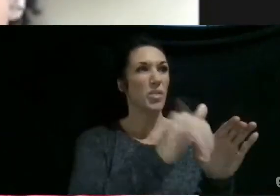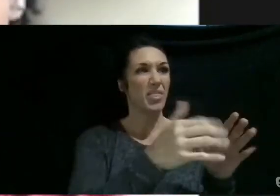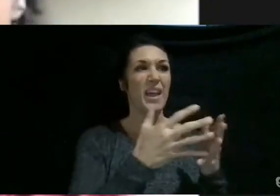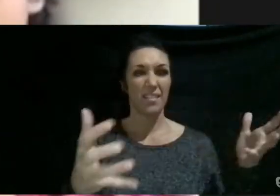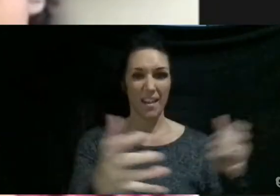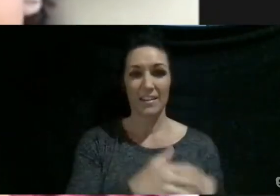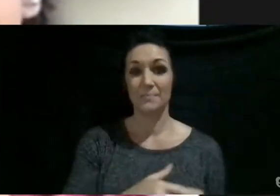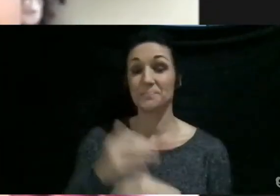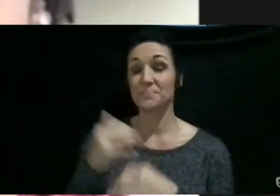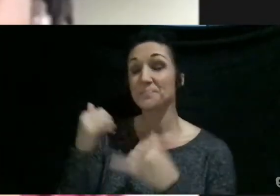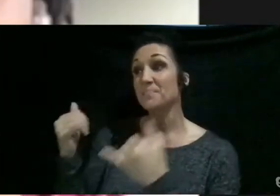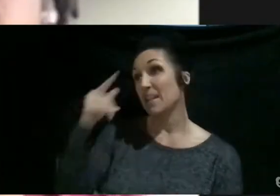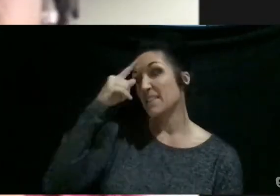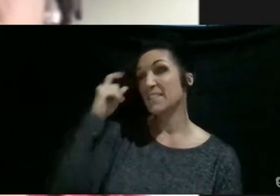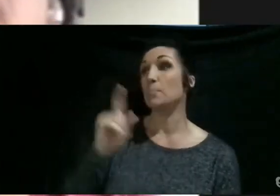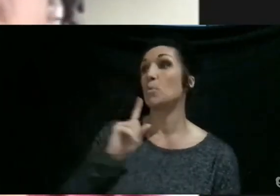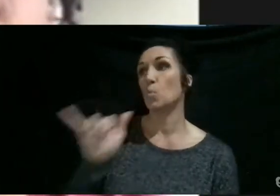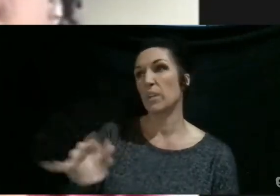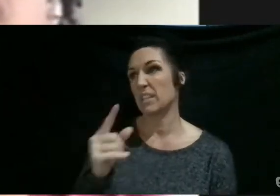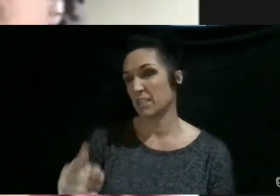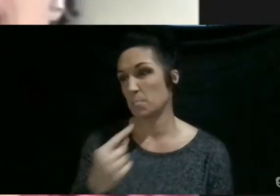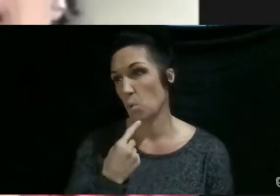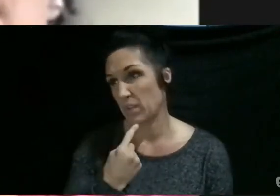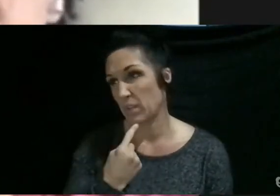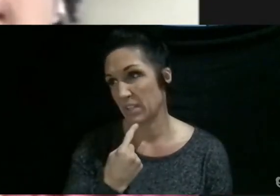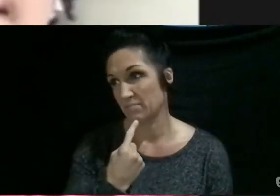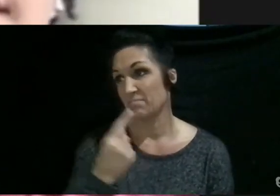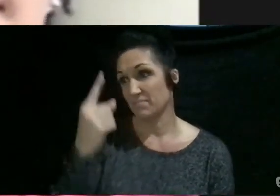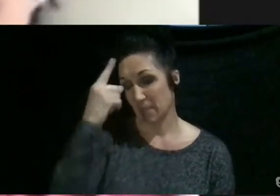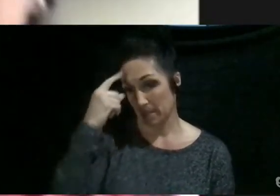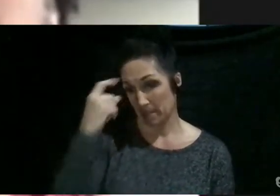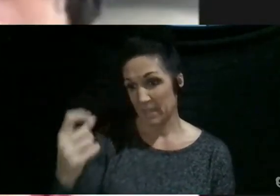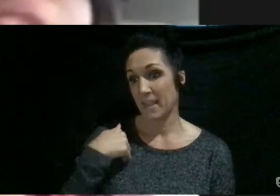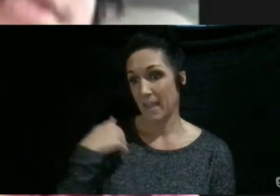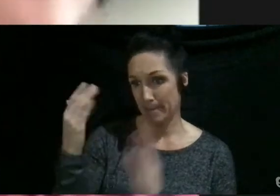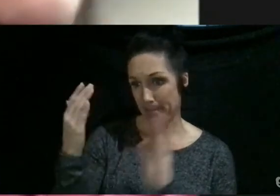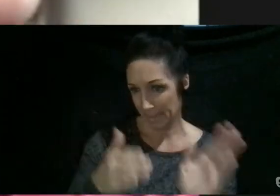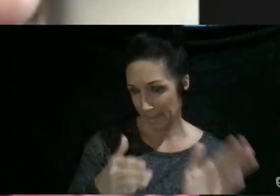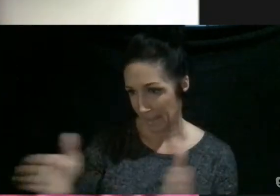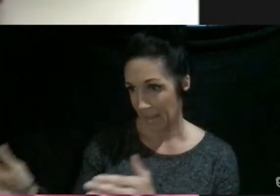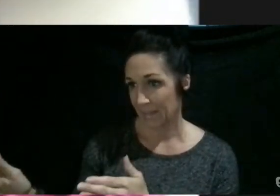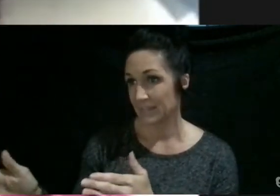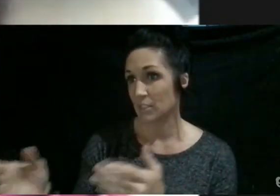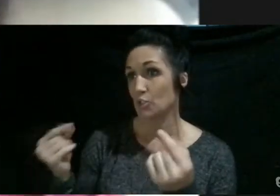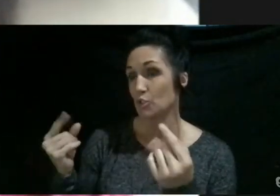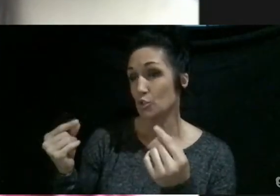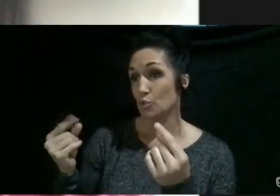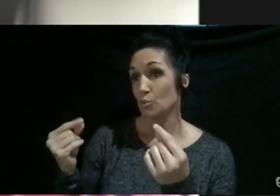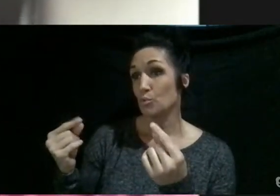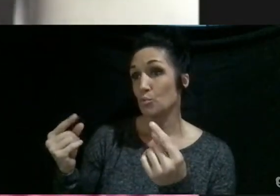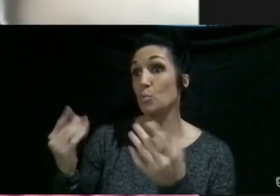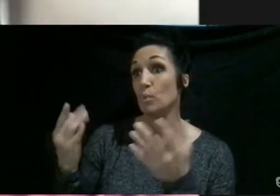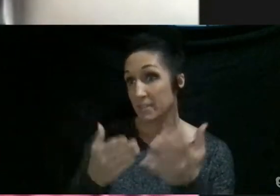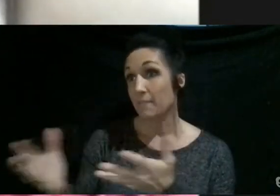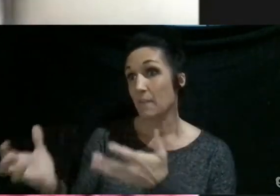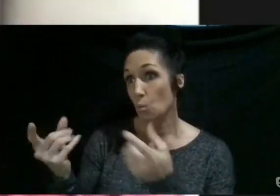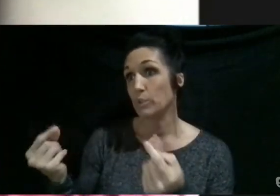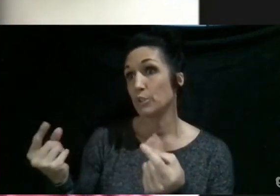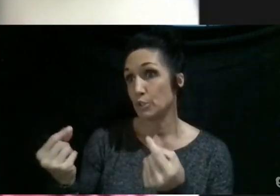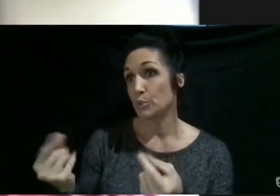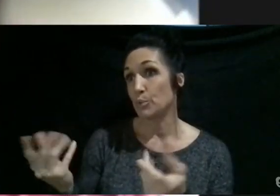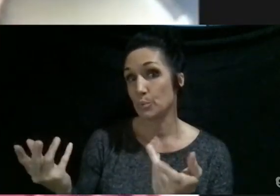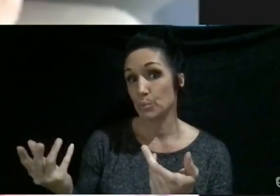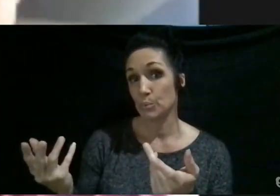This summer was very disappointing, because I had plans this summer to do stuff I really wanted to do, and